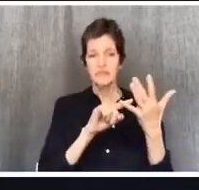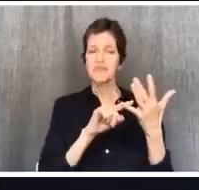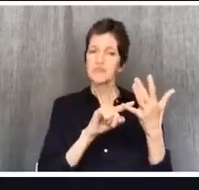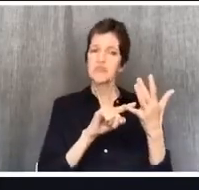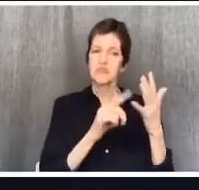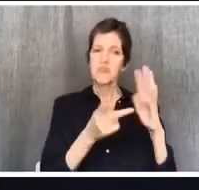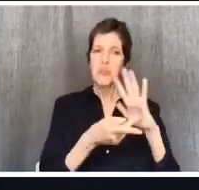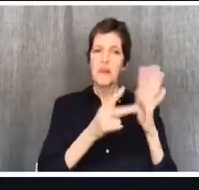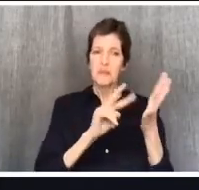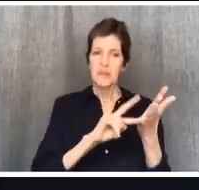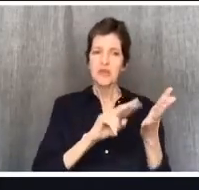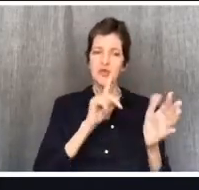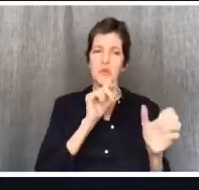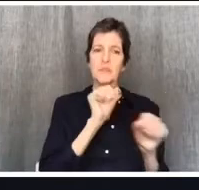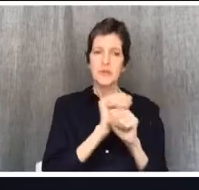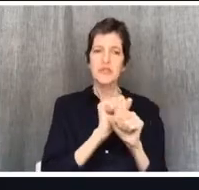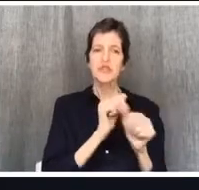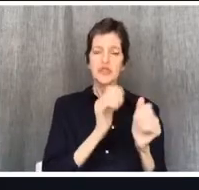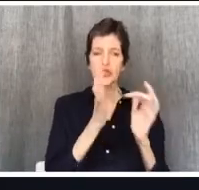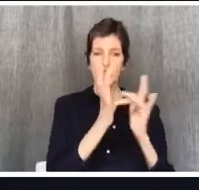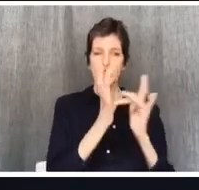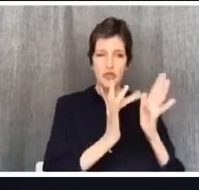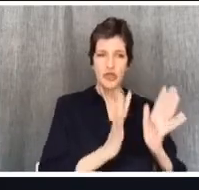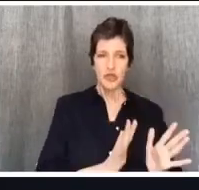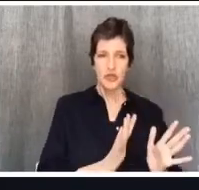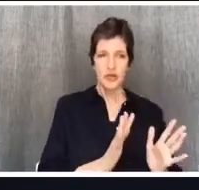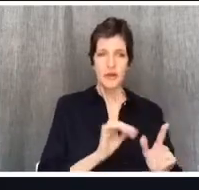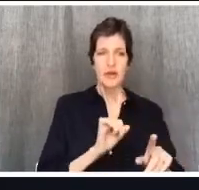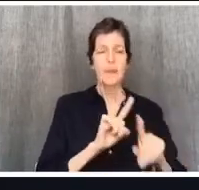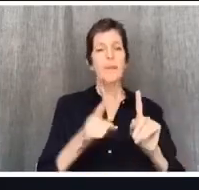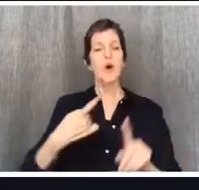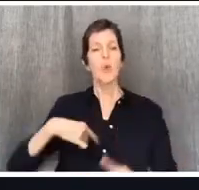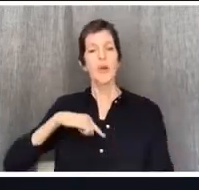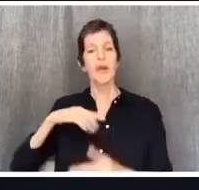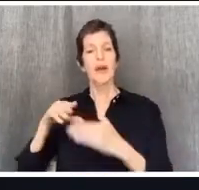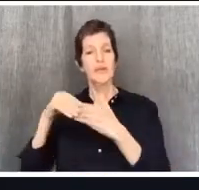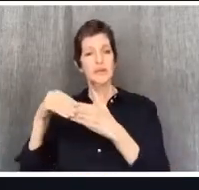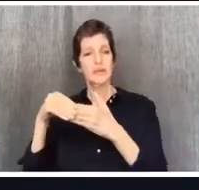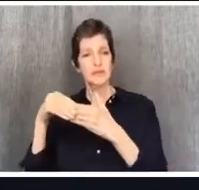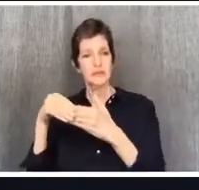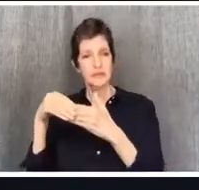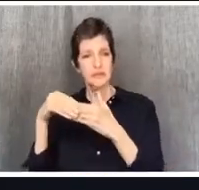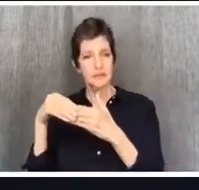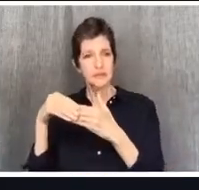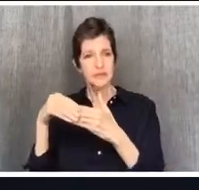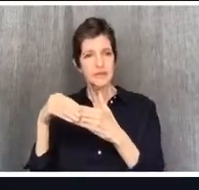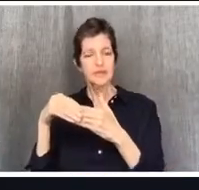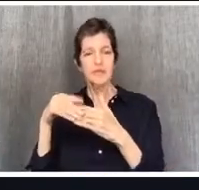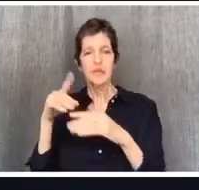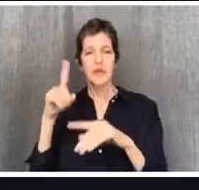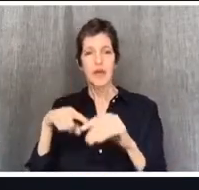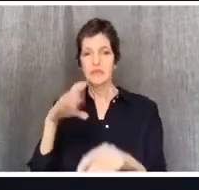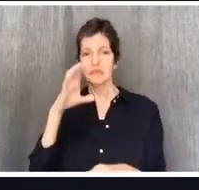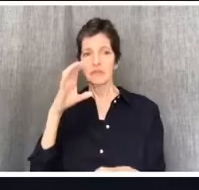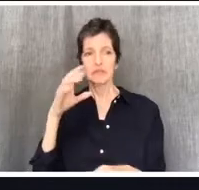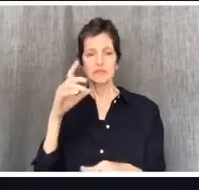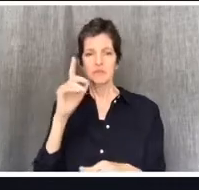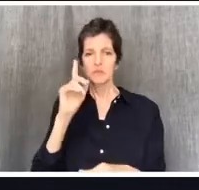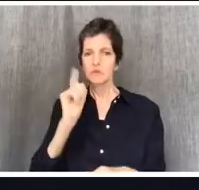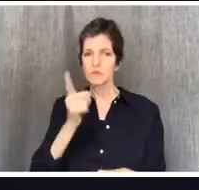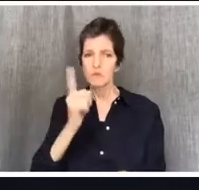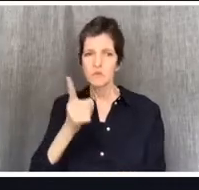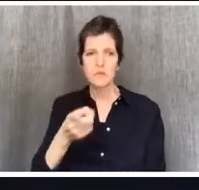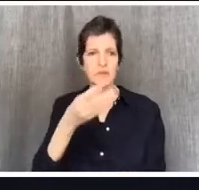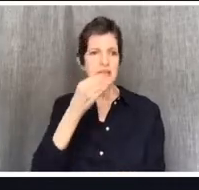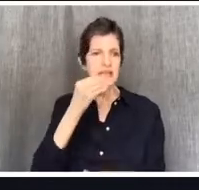variety and flexibility. Christians are not told how to dress. They're not told what to eat. They're not told what